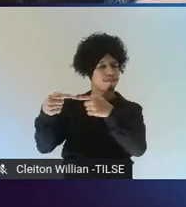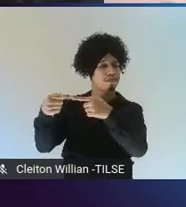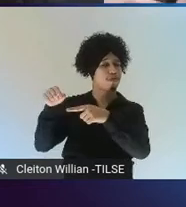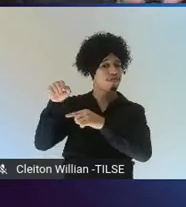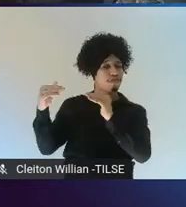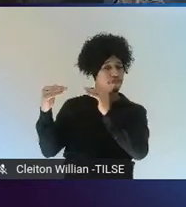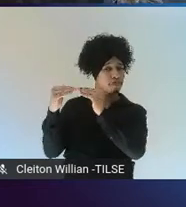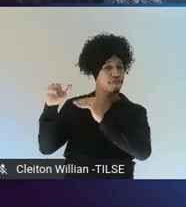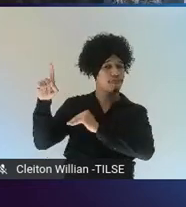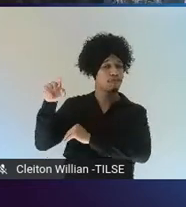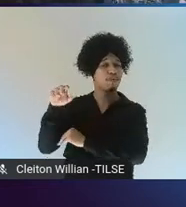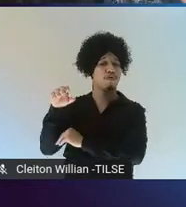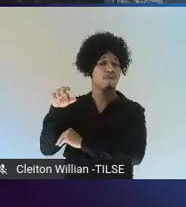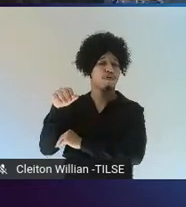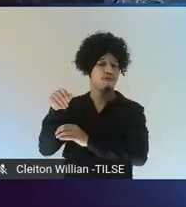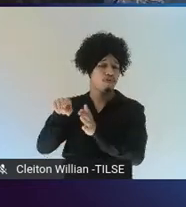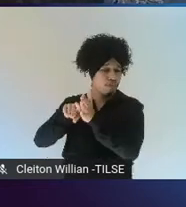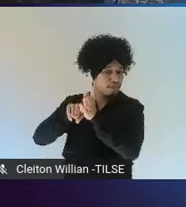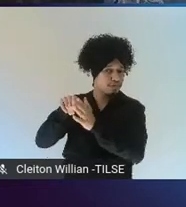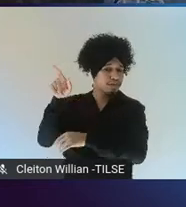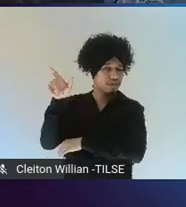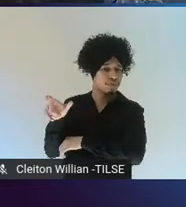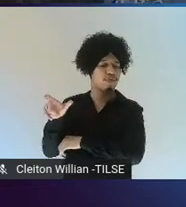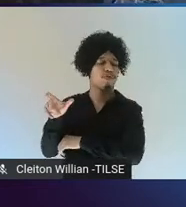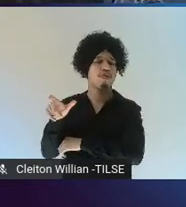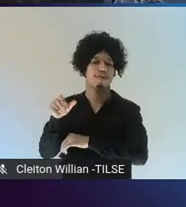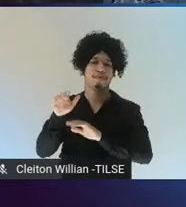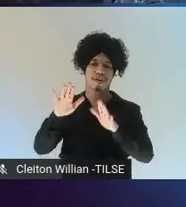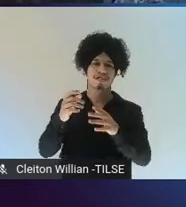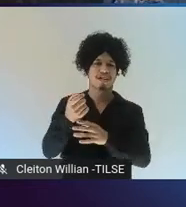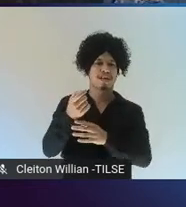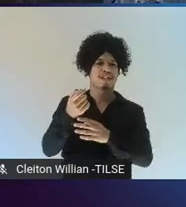So, it's maybe less established in this area.